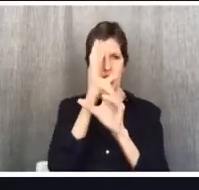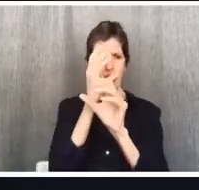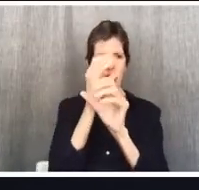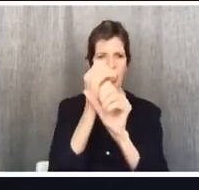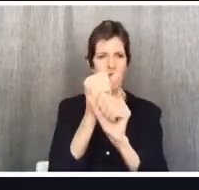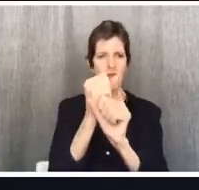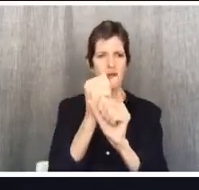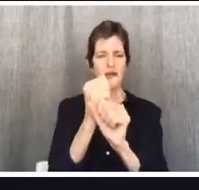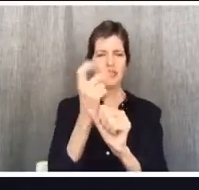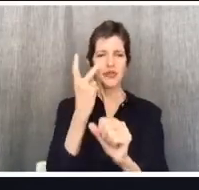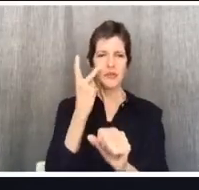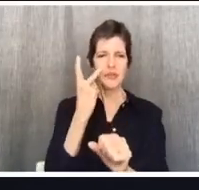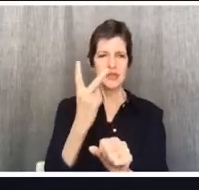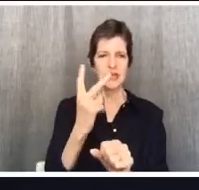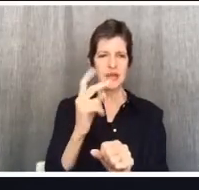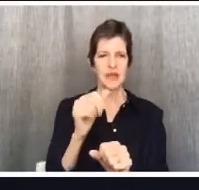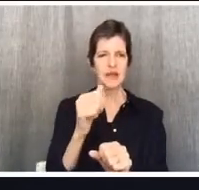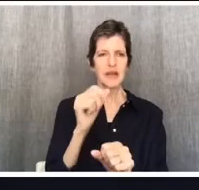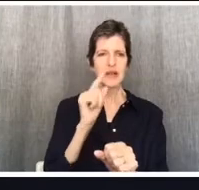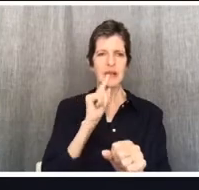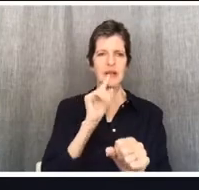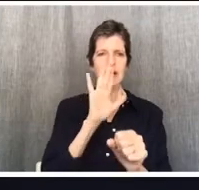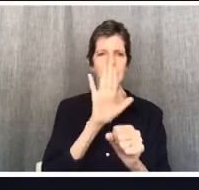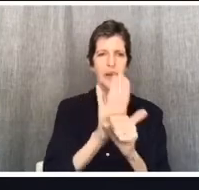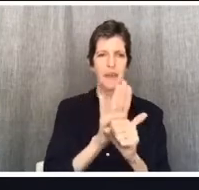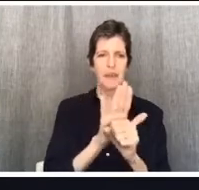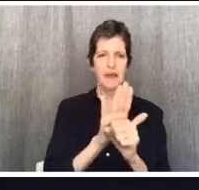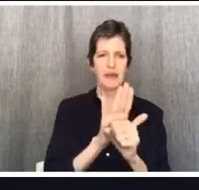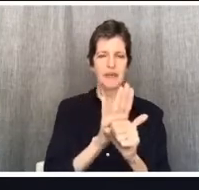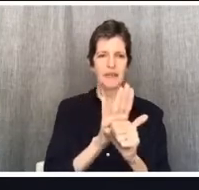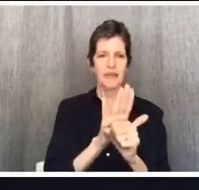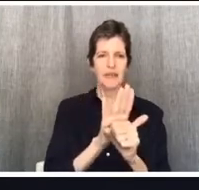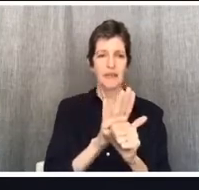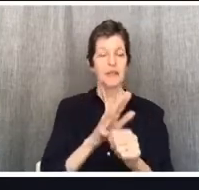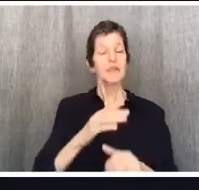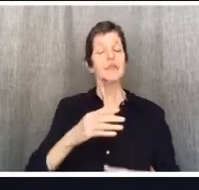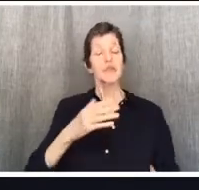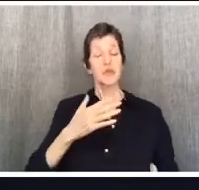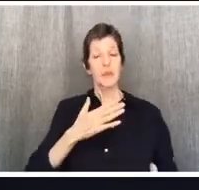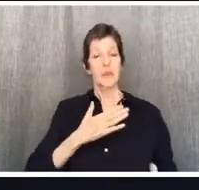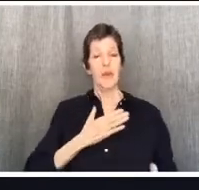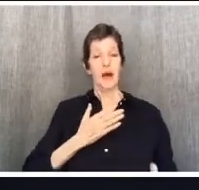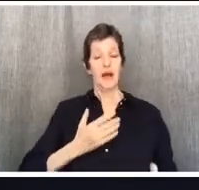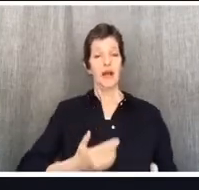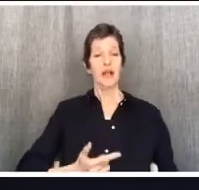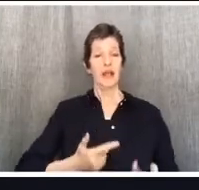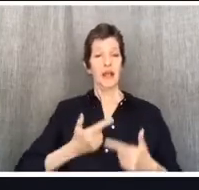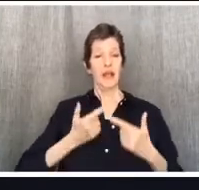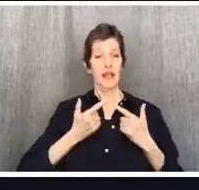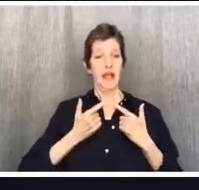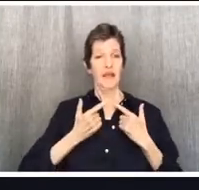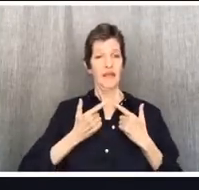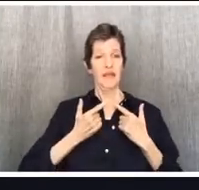our lifestyle make people listen or make people laugh when we talk about Jesus?